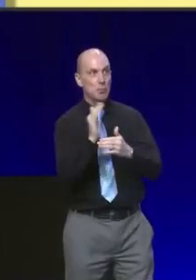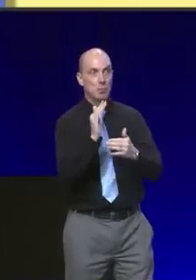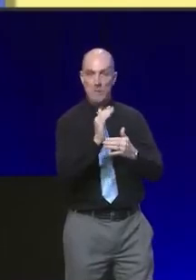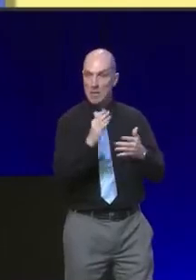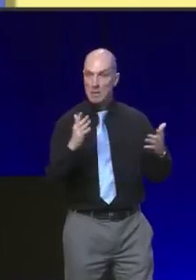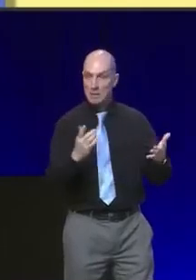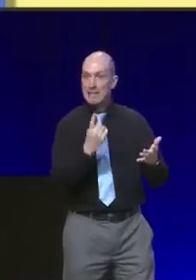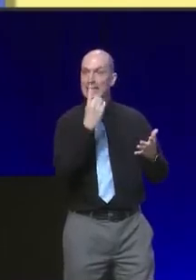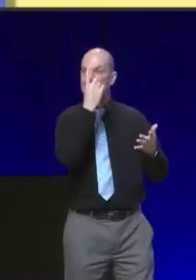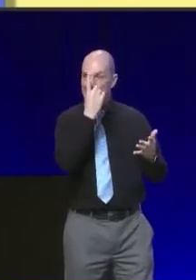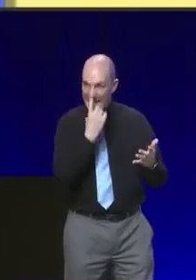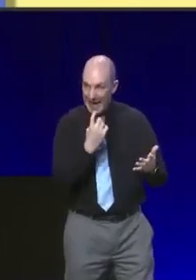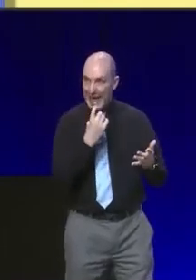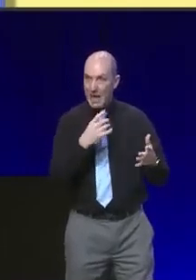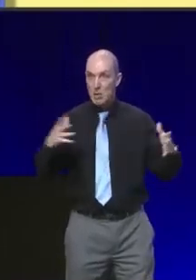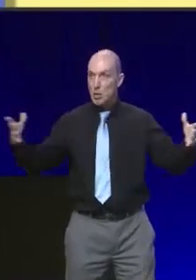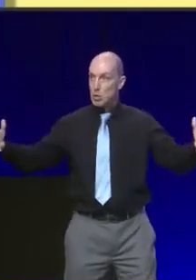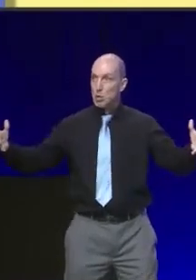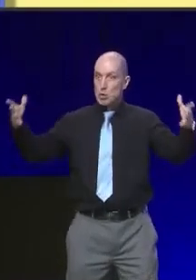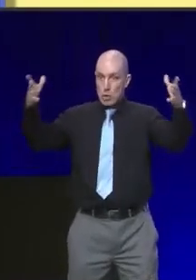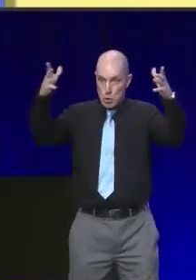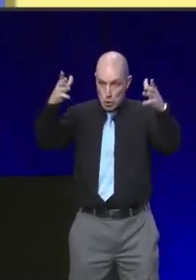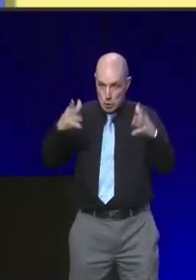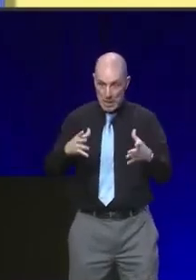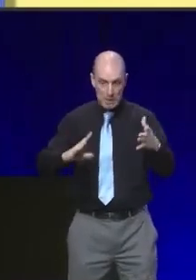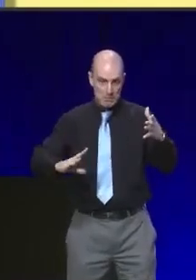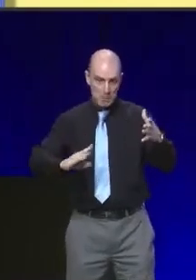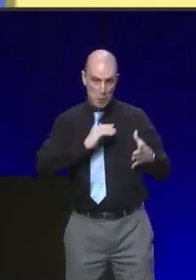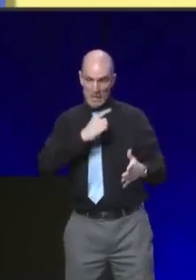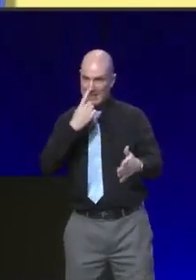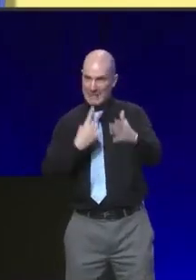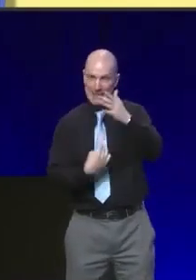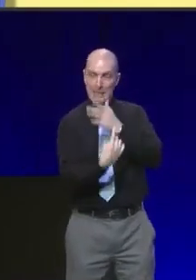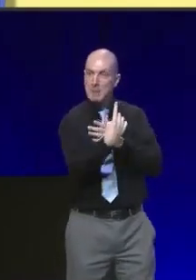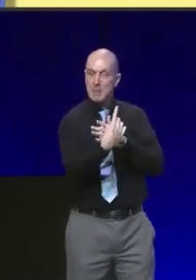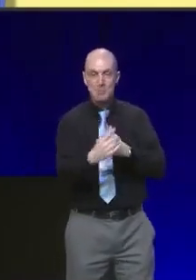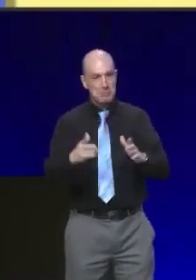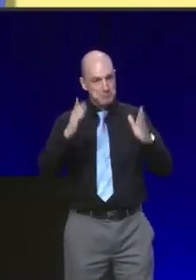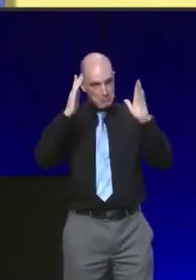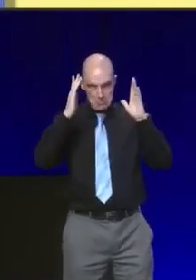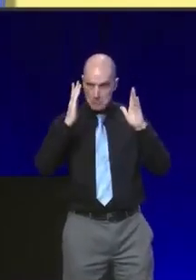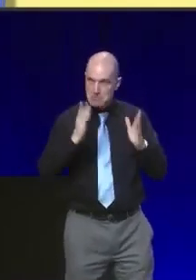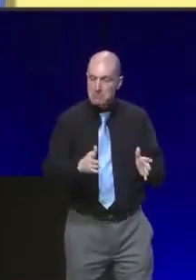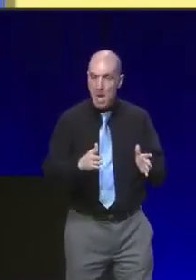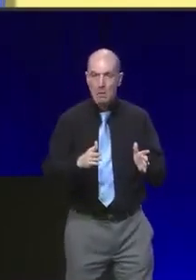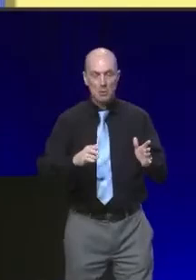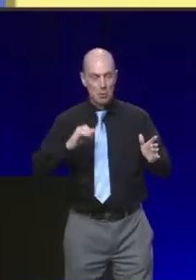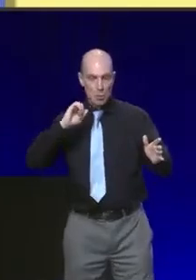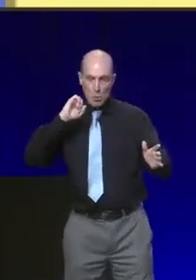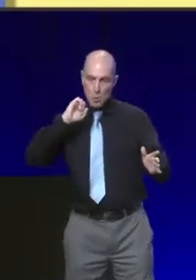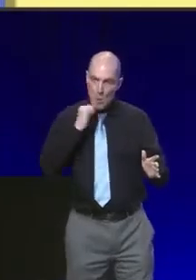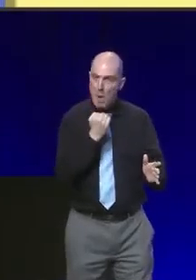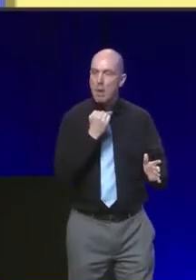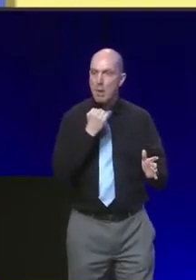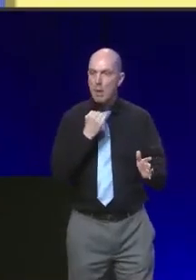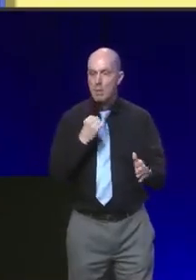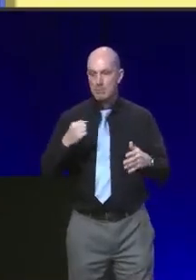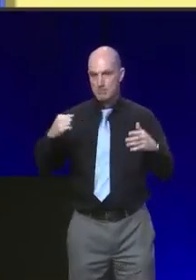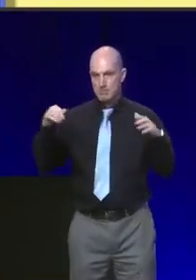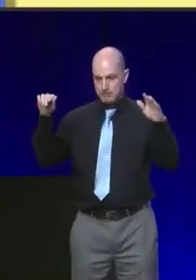our country to win independence. That is what we have got to do, and that is what we are going to do. Thank